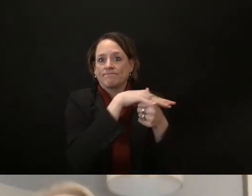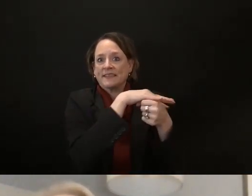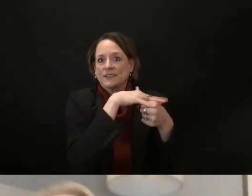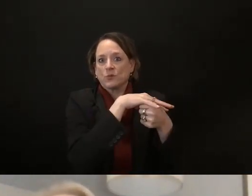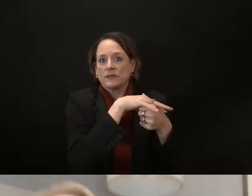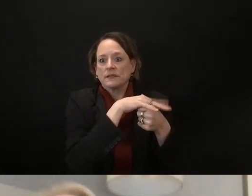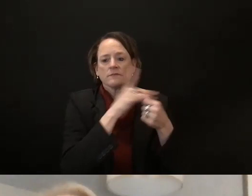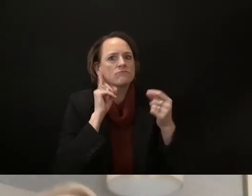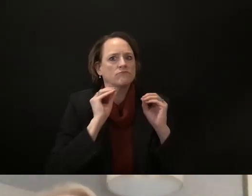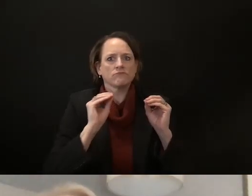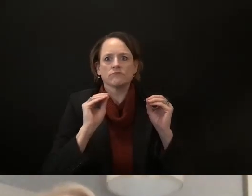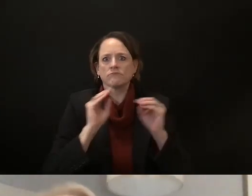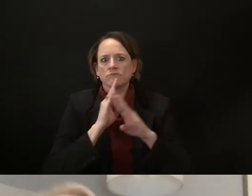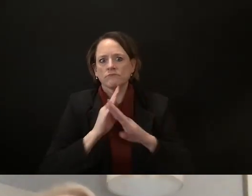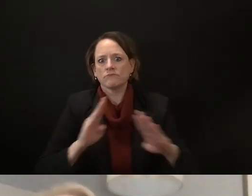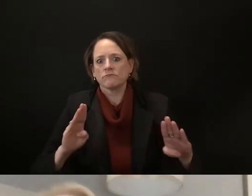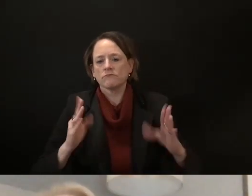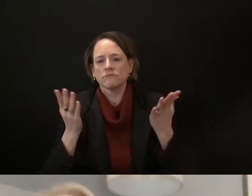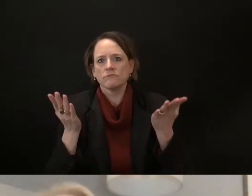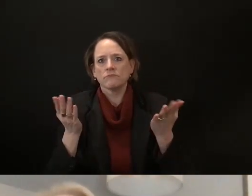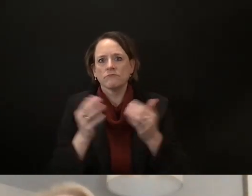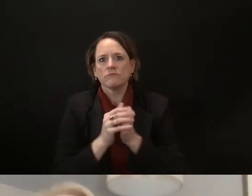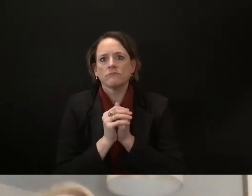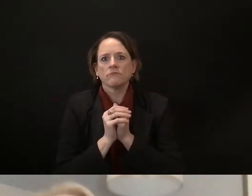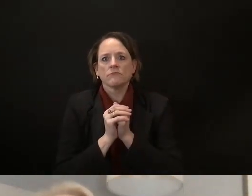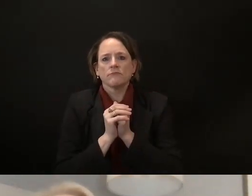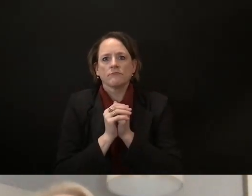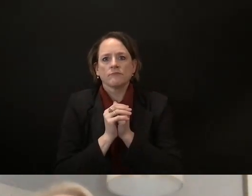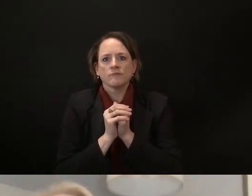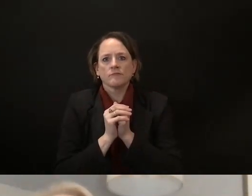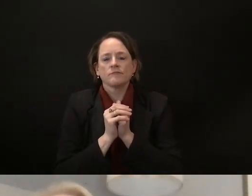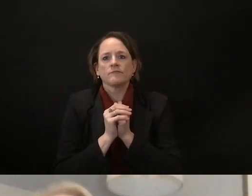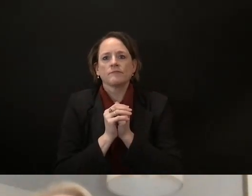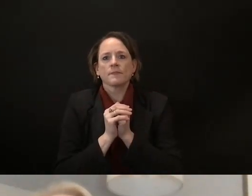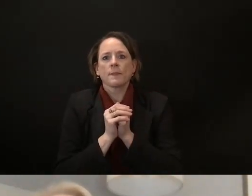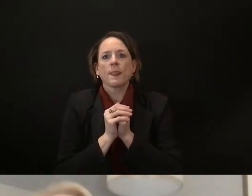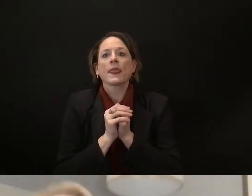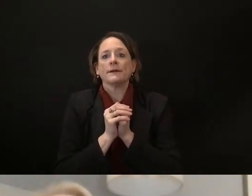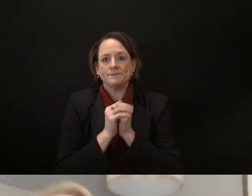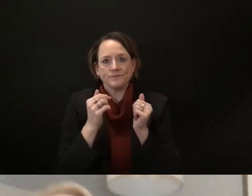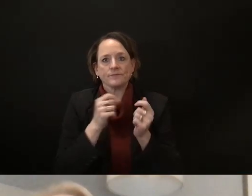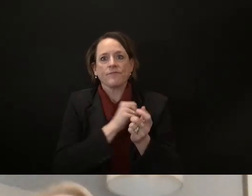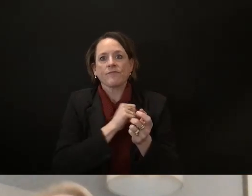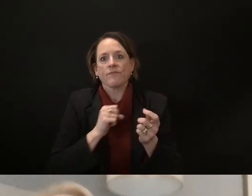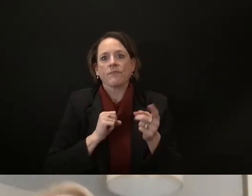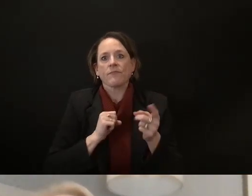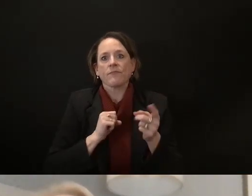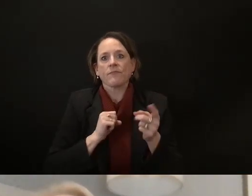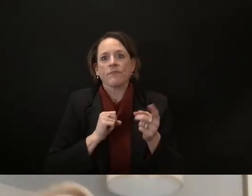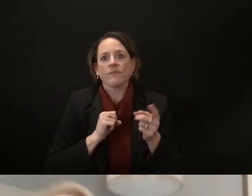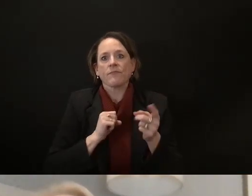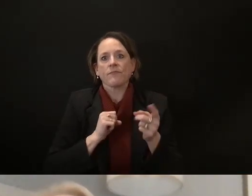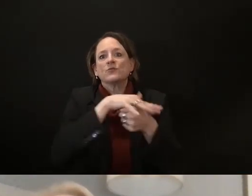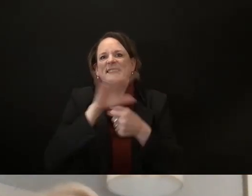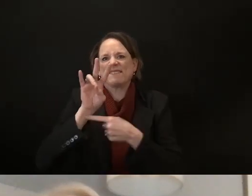like I said represent the 7th senate district which if you are here you're probably in it starts all the way up at uw milwaukee east